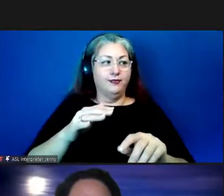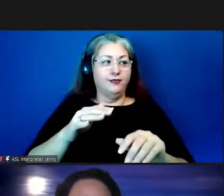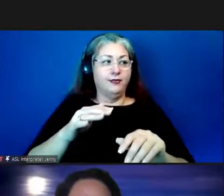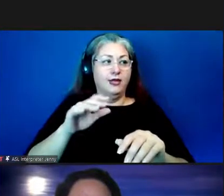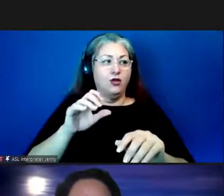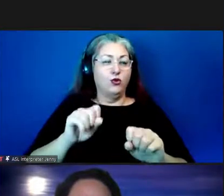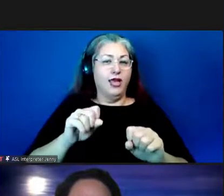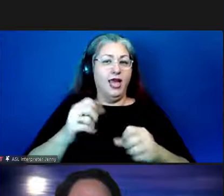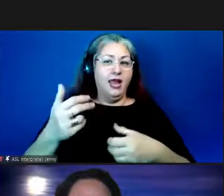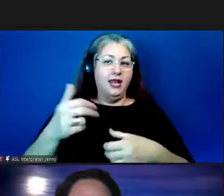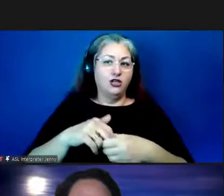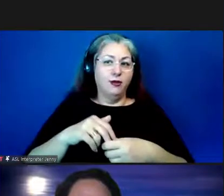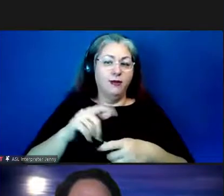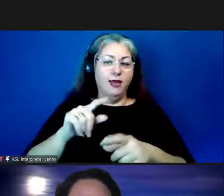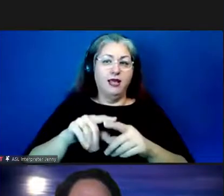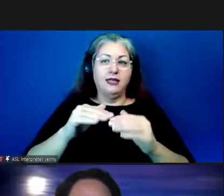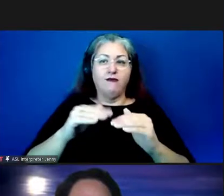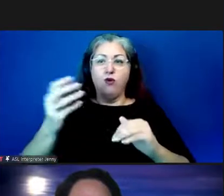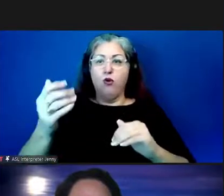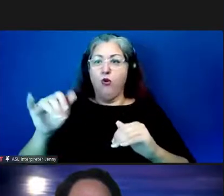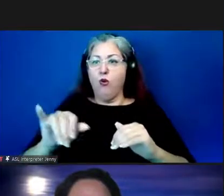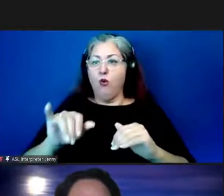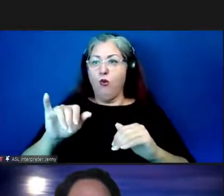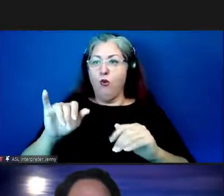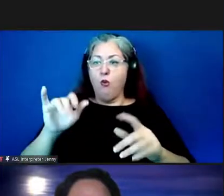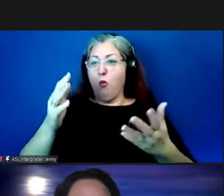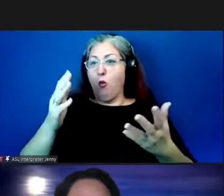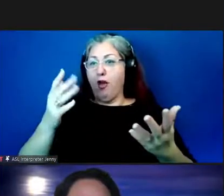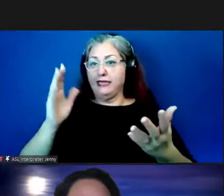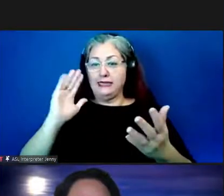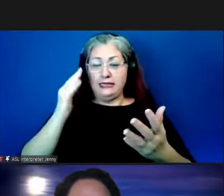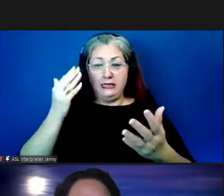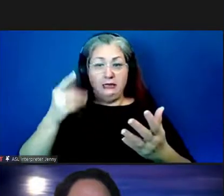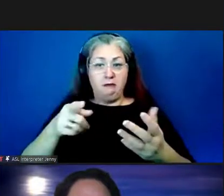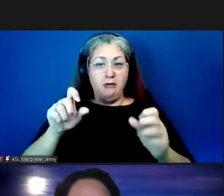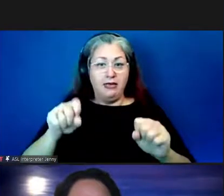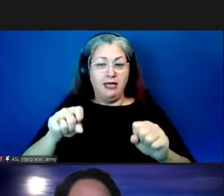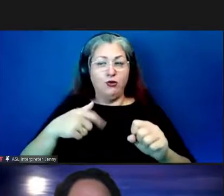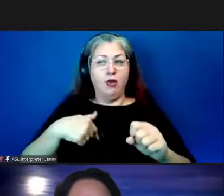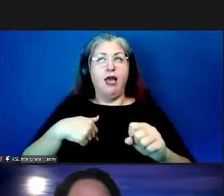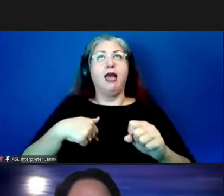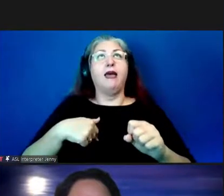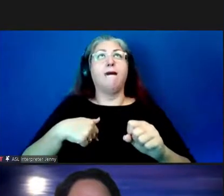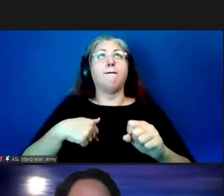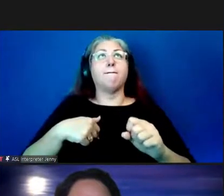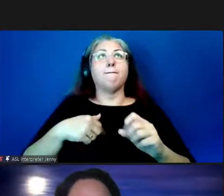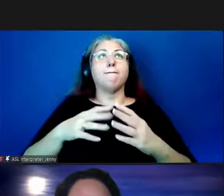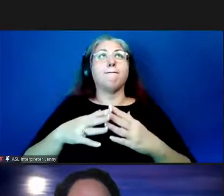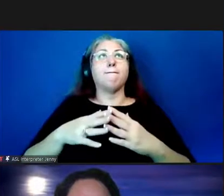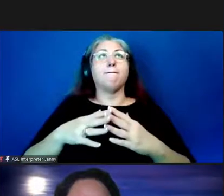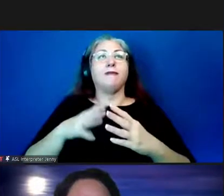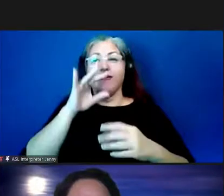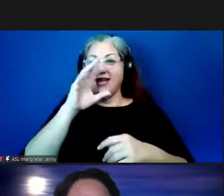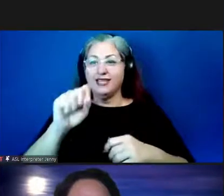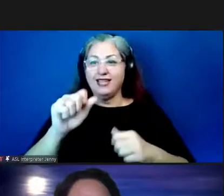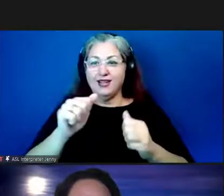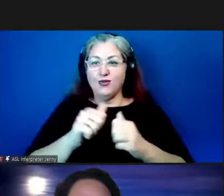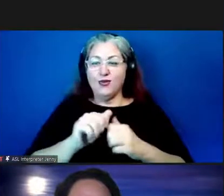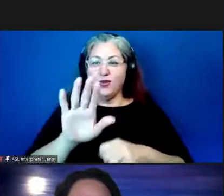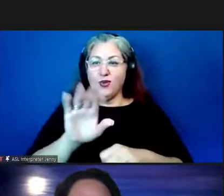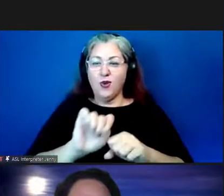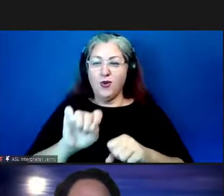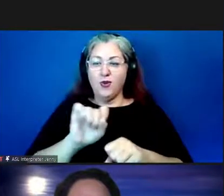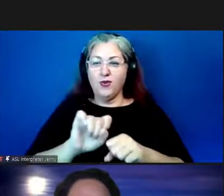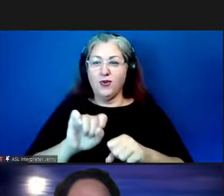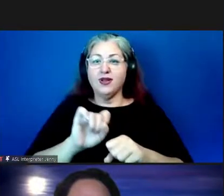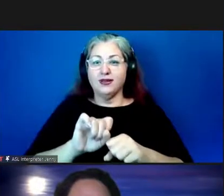can jump in right now and it sounds like it is so um i'm very um fascinated by the work that you guys